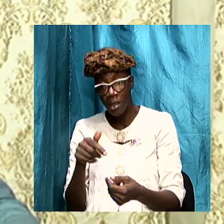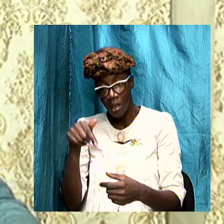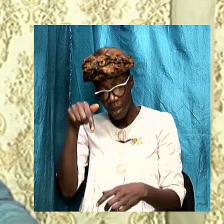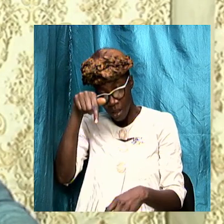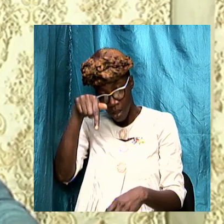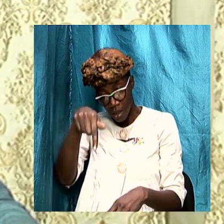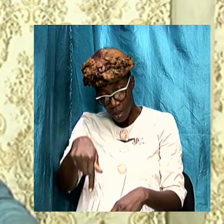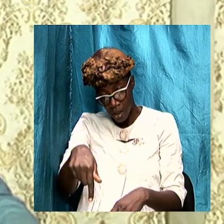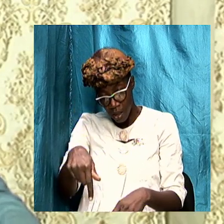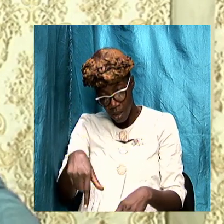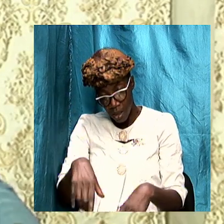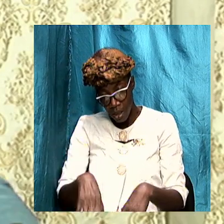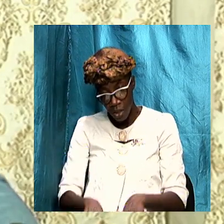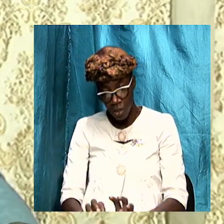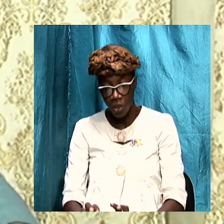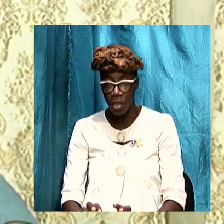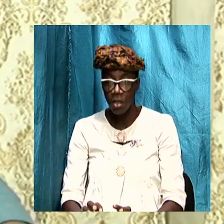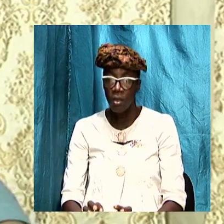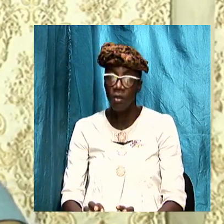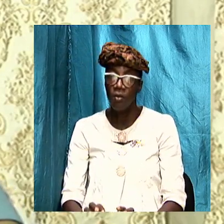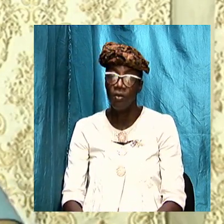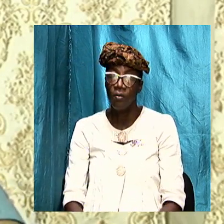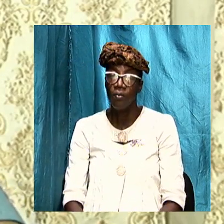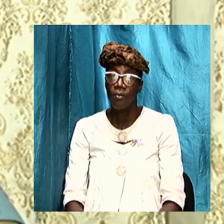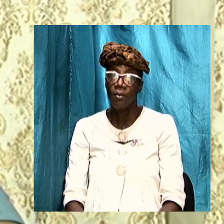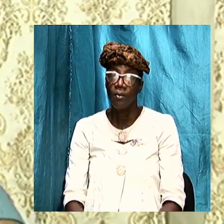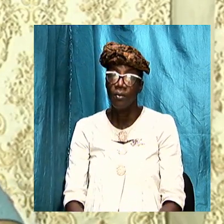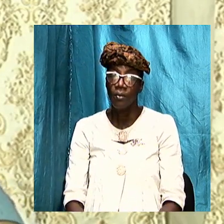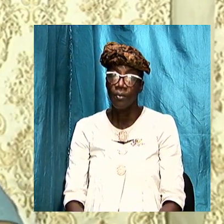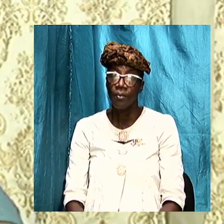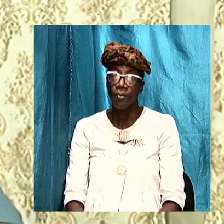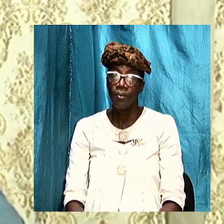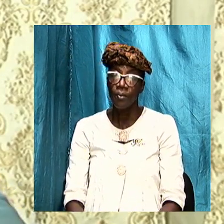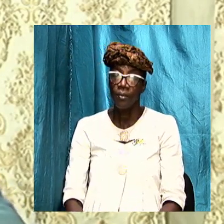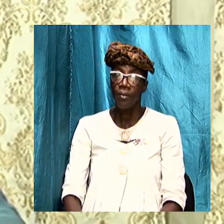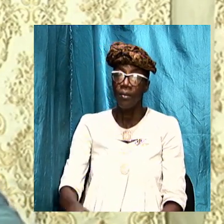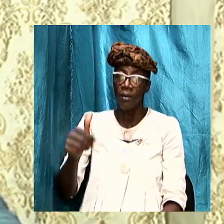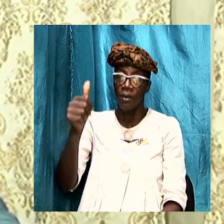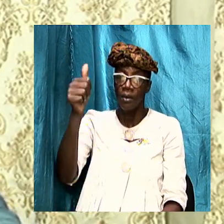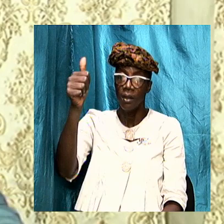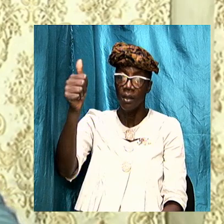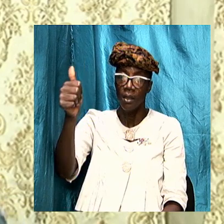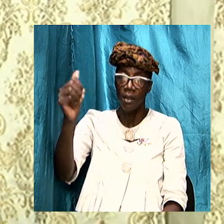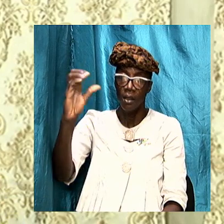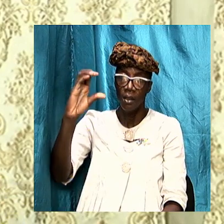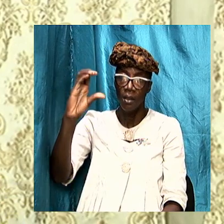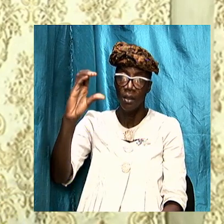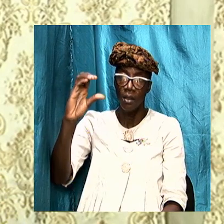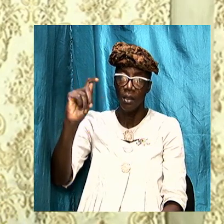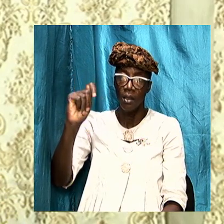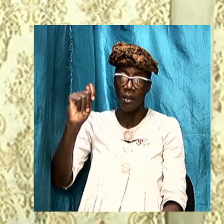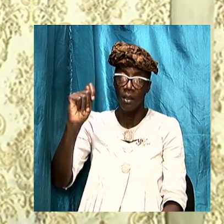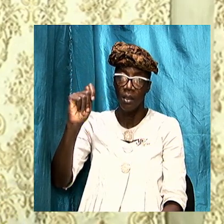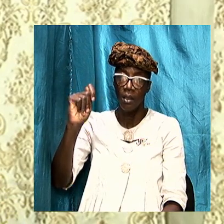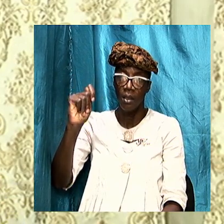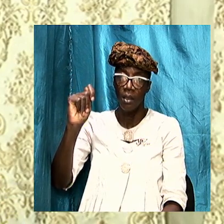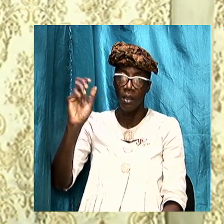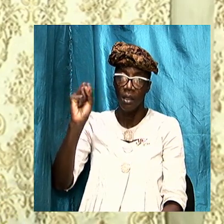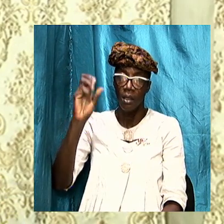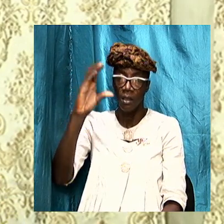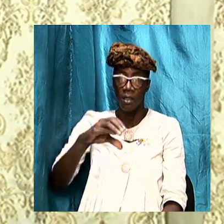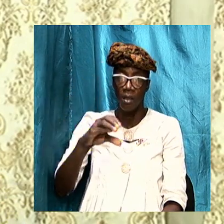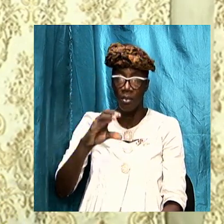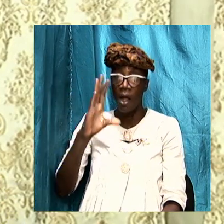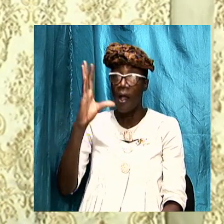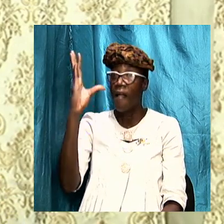charge it is in the book of Acts chapter 15 and about verse 18 it